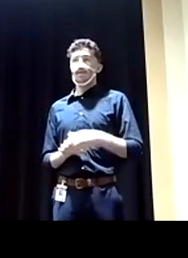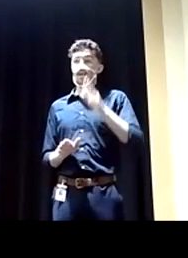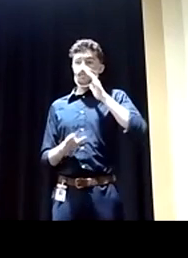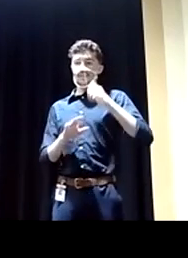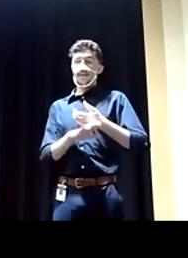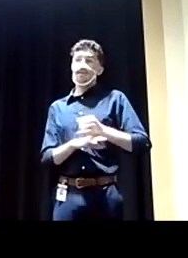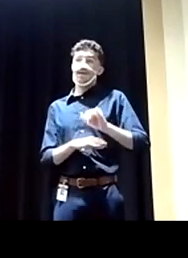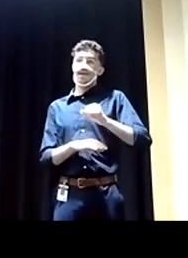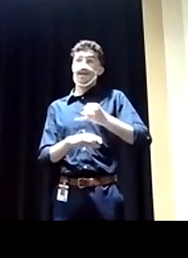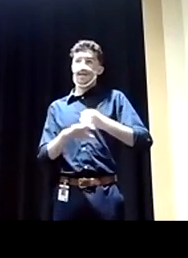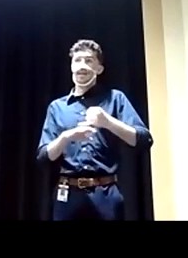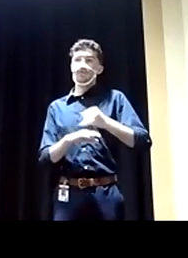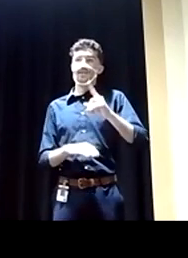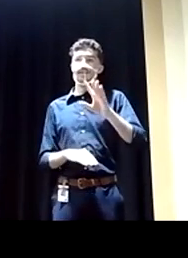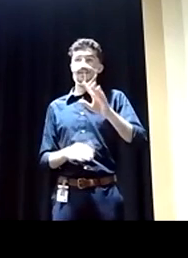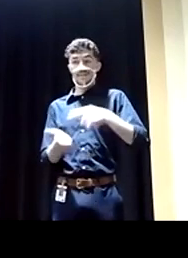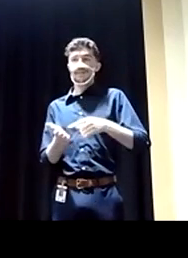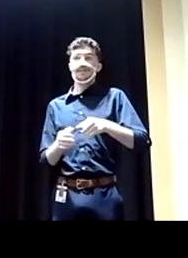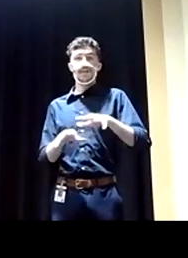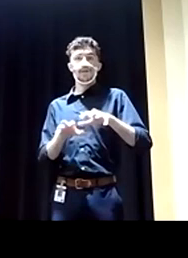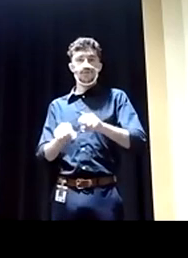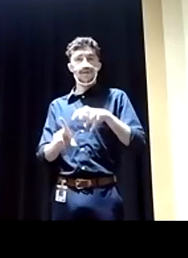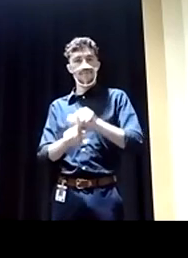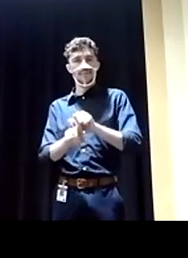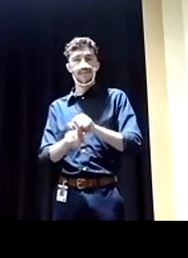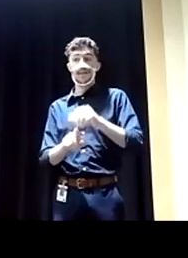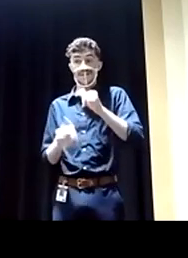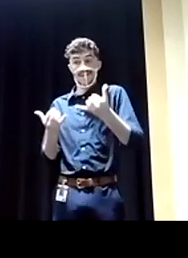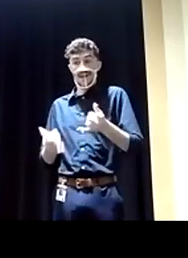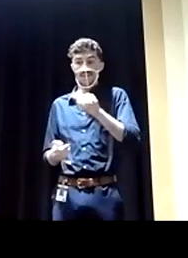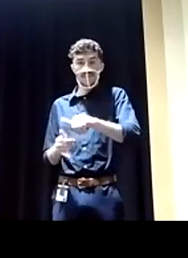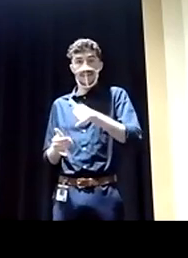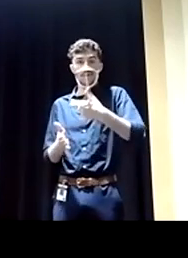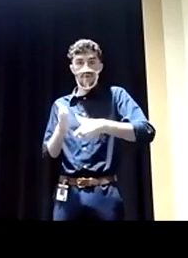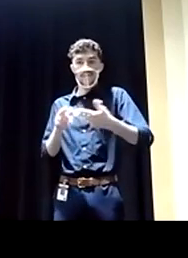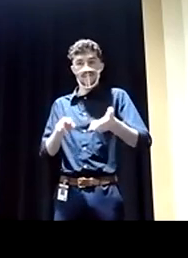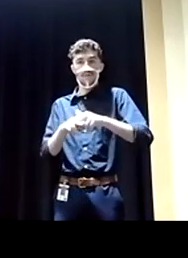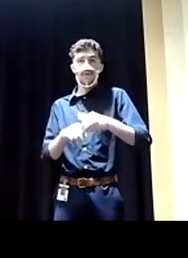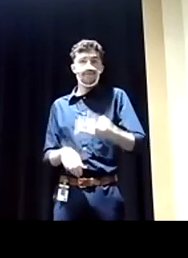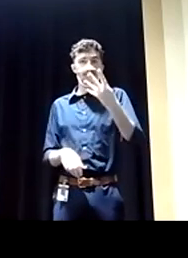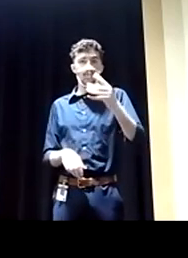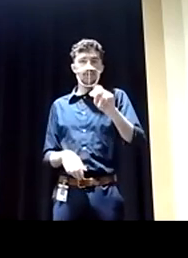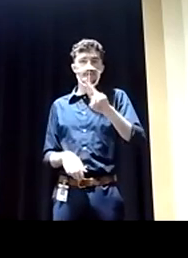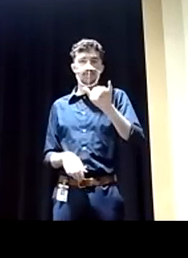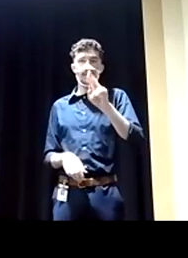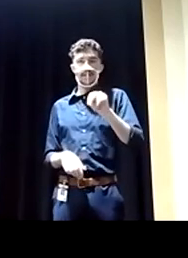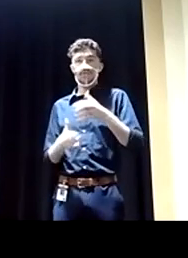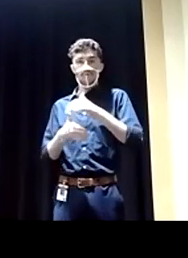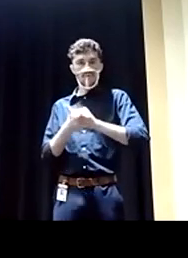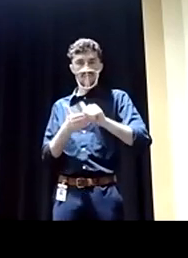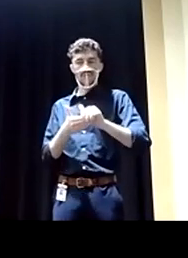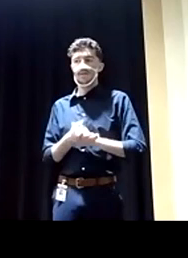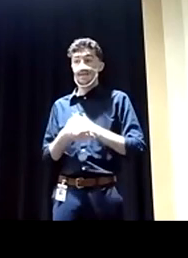for all these countries. And those value of those projects now has reached $4 trillion in terms of using that as a competitive advantage to